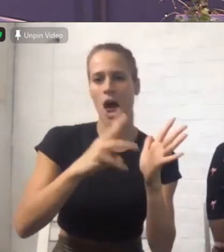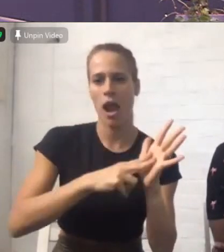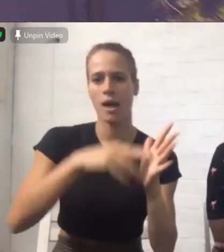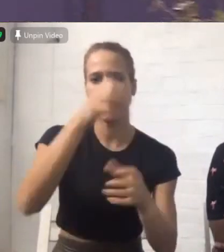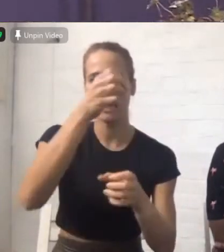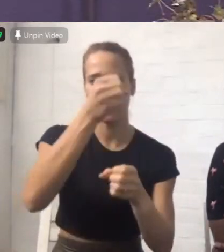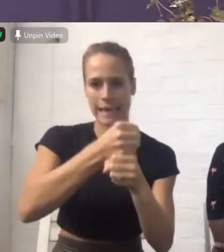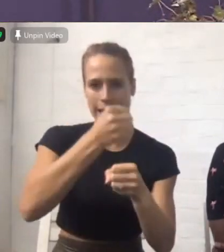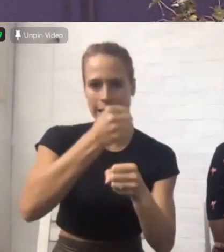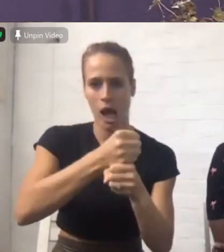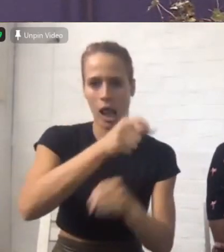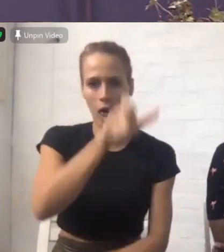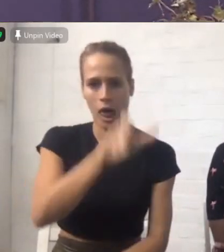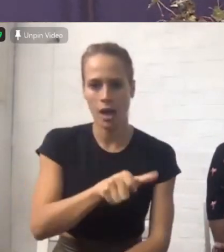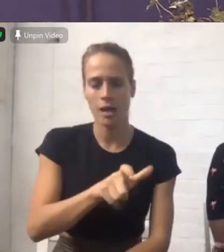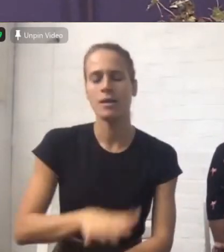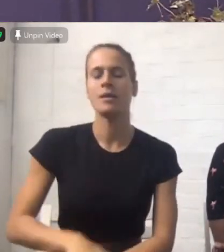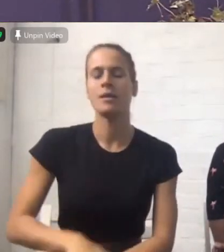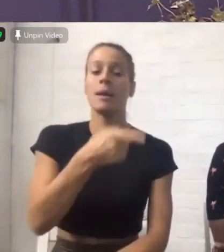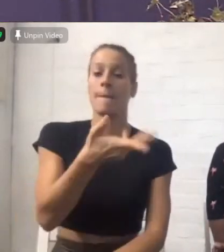the angel of the Lord,